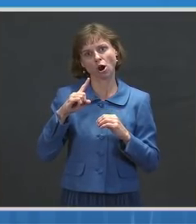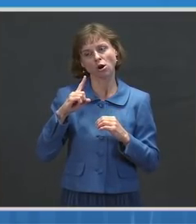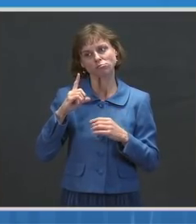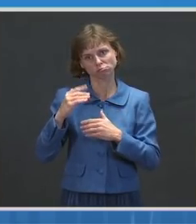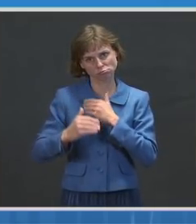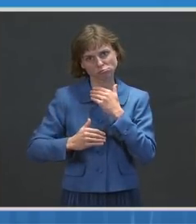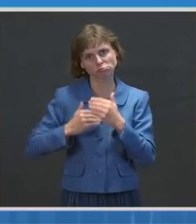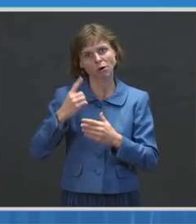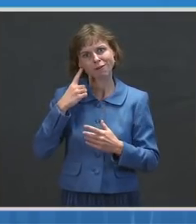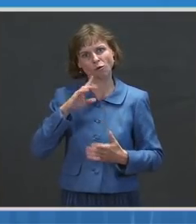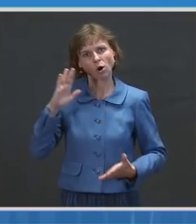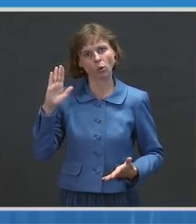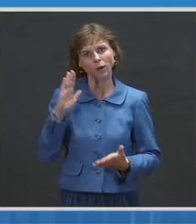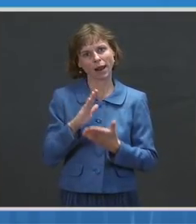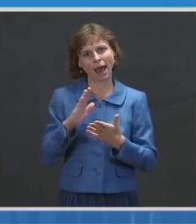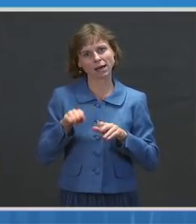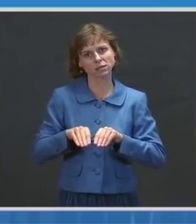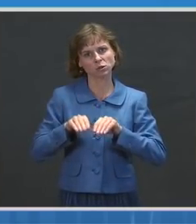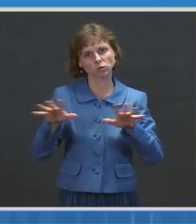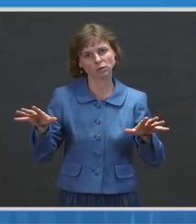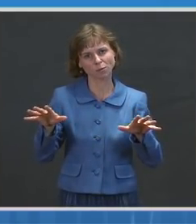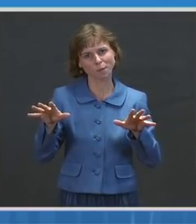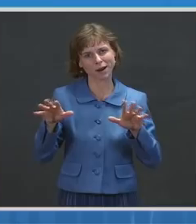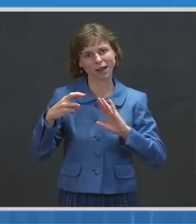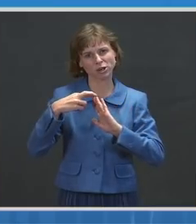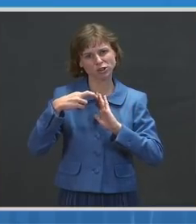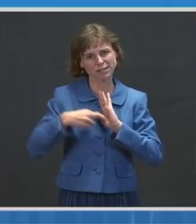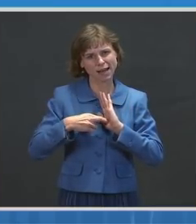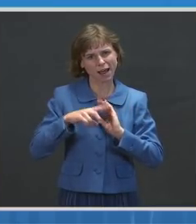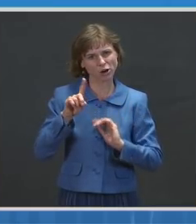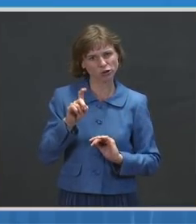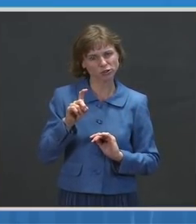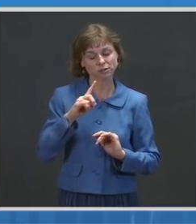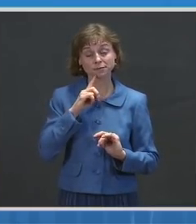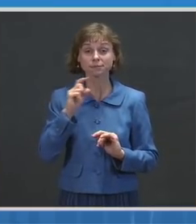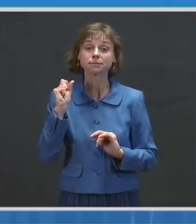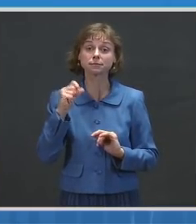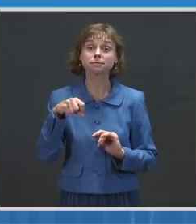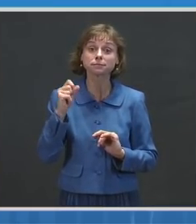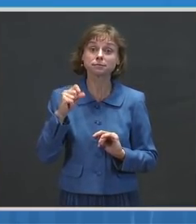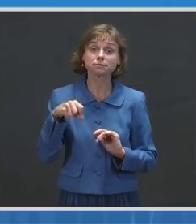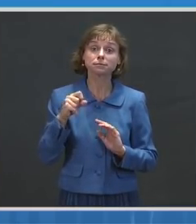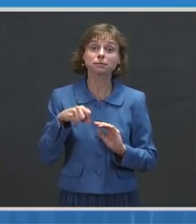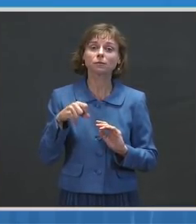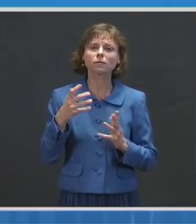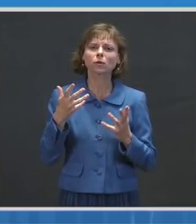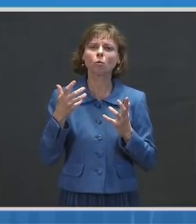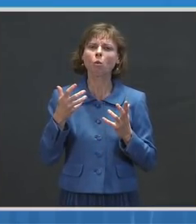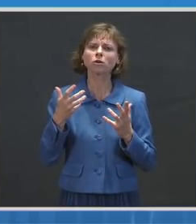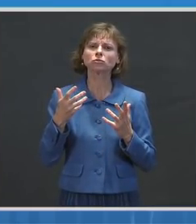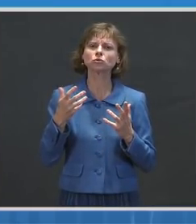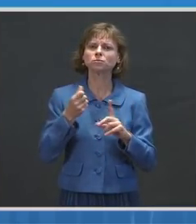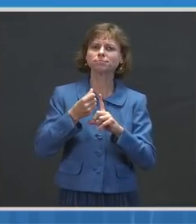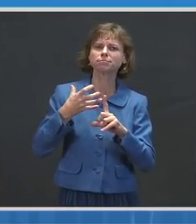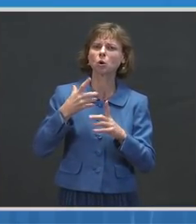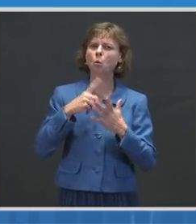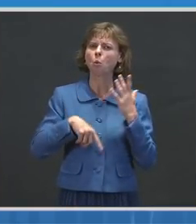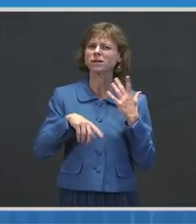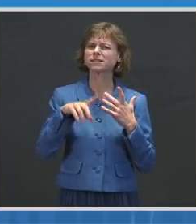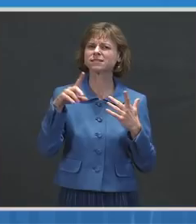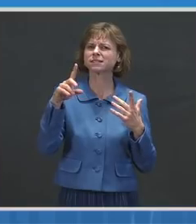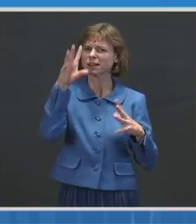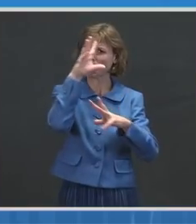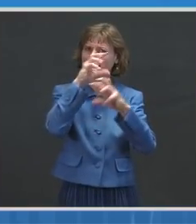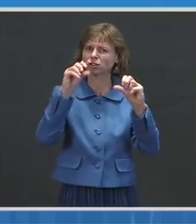relax mitigation standards. Is that — is your question? Mr. That's right. Just if you could say a little bit more about what the administration is doing to provide